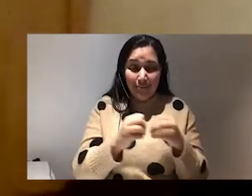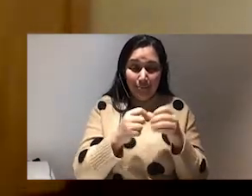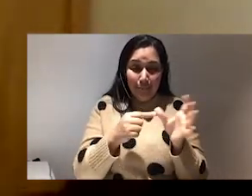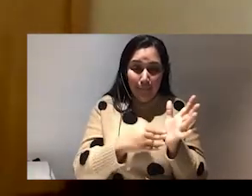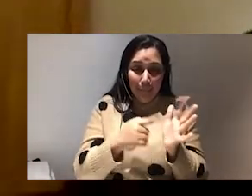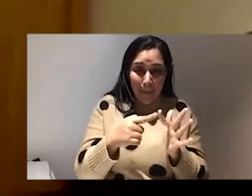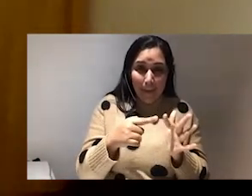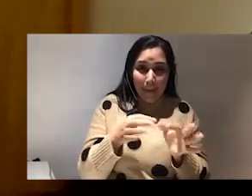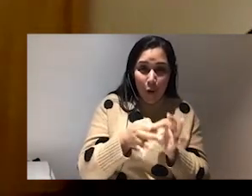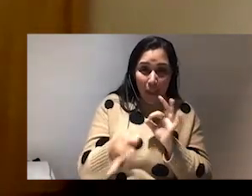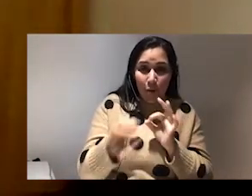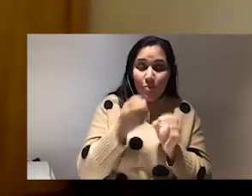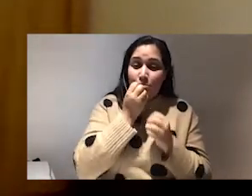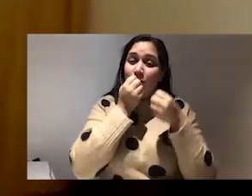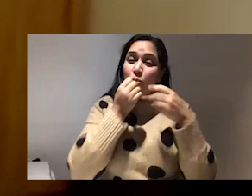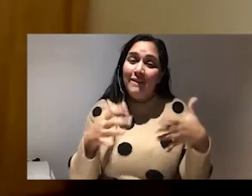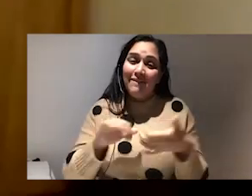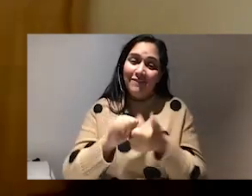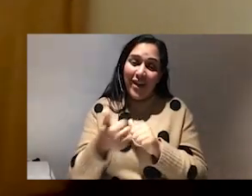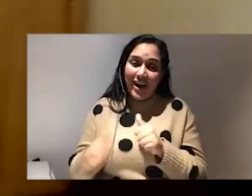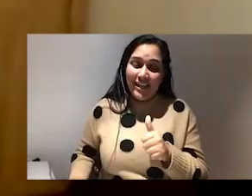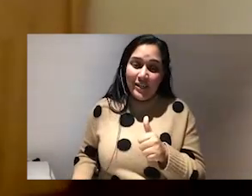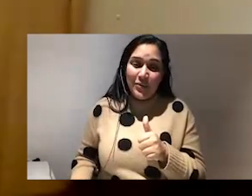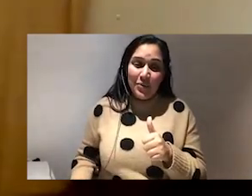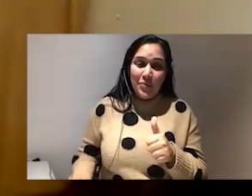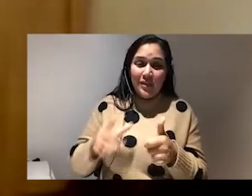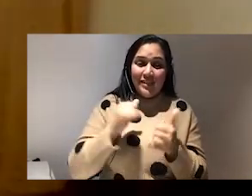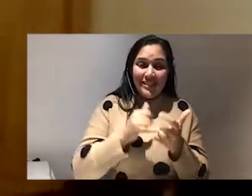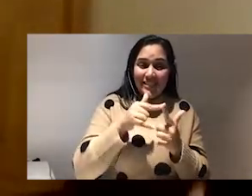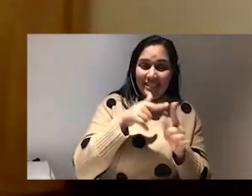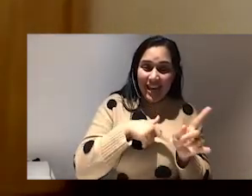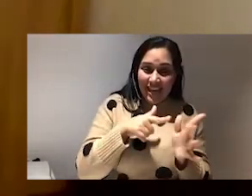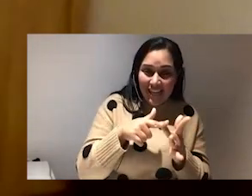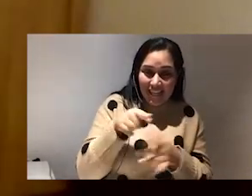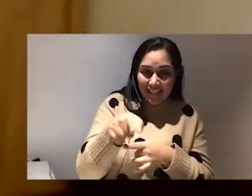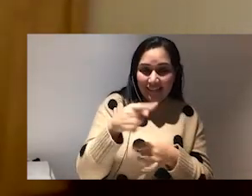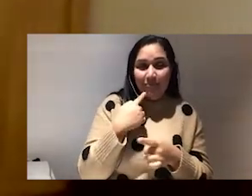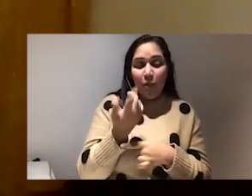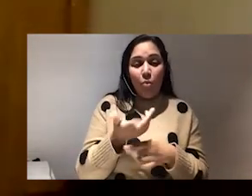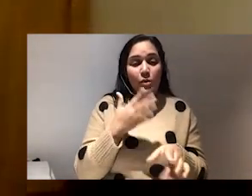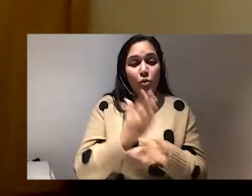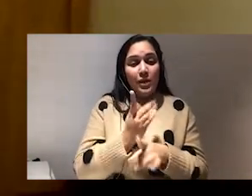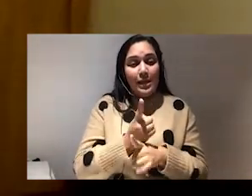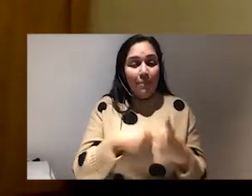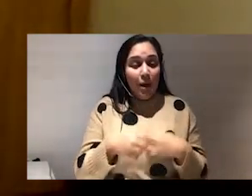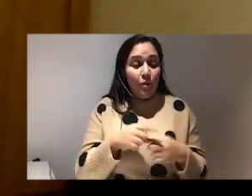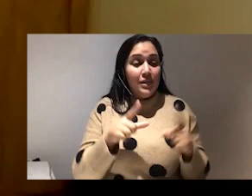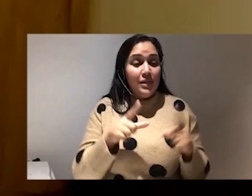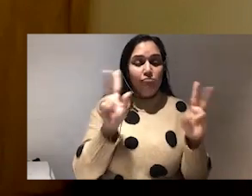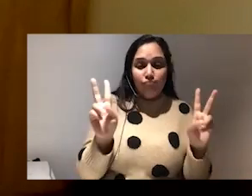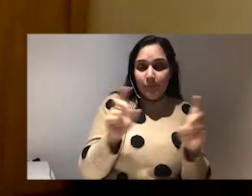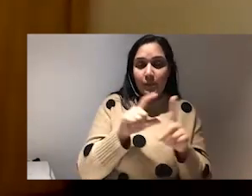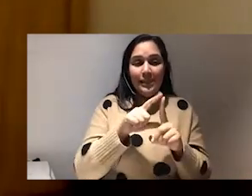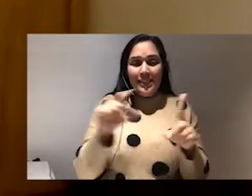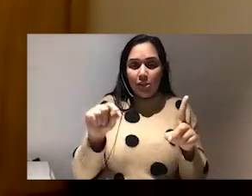with my wonderful friend Shea Akiwowo, where we are going to be talking about digital self-defense. I put